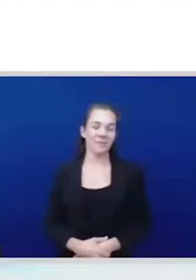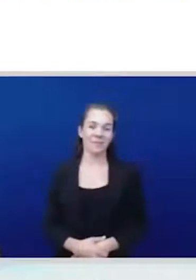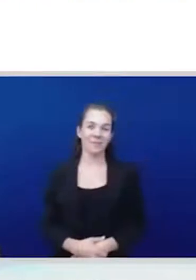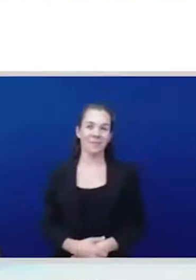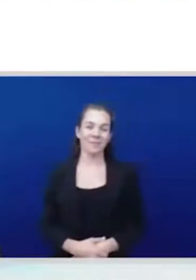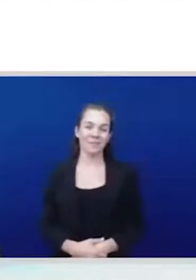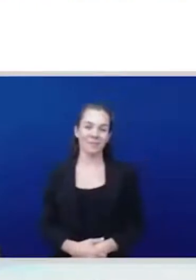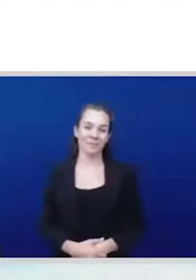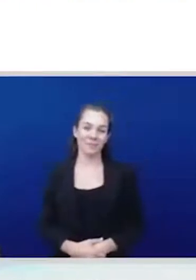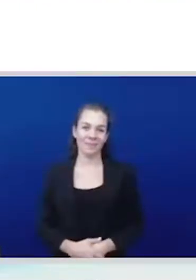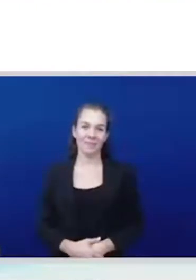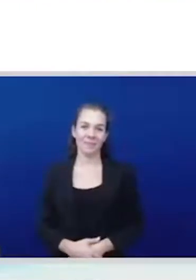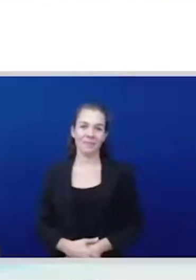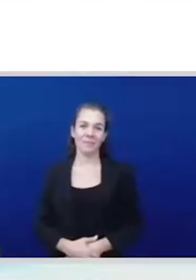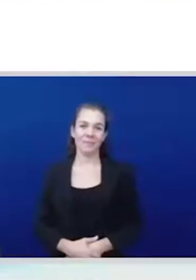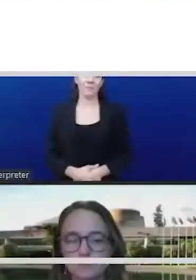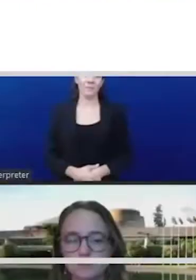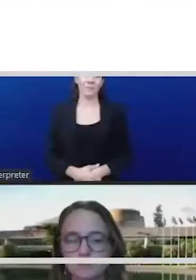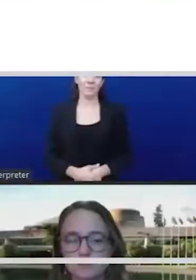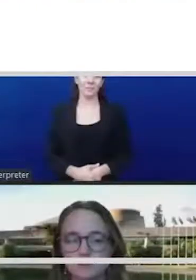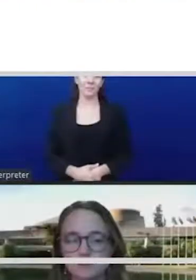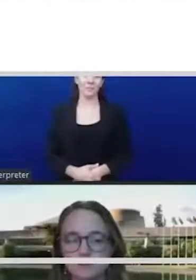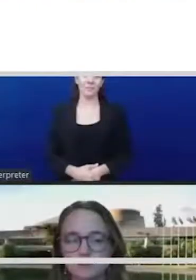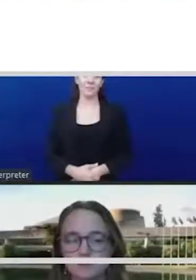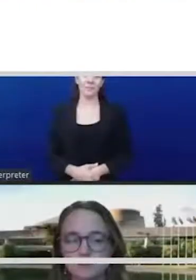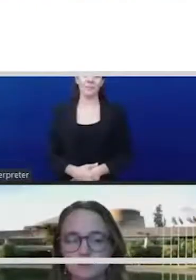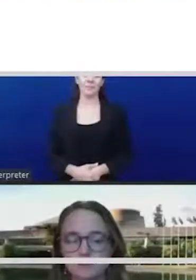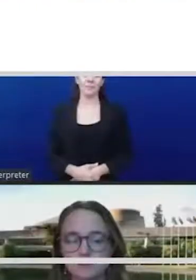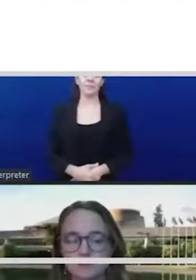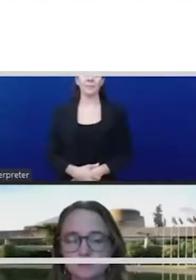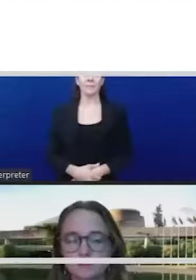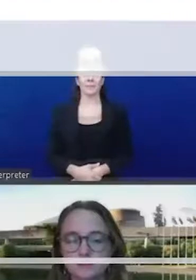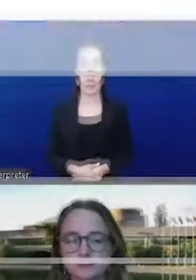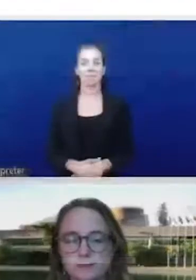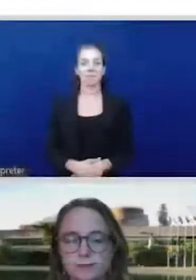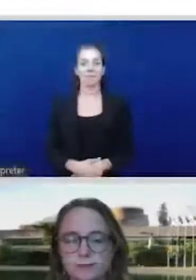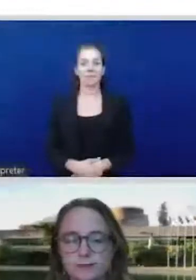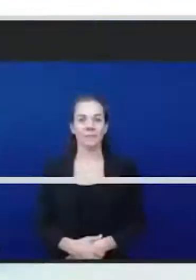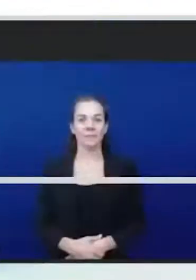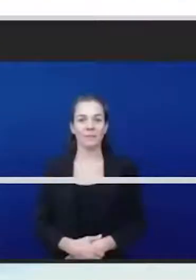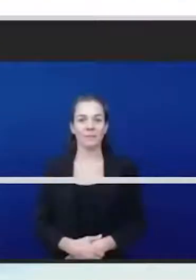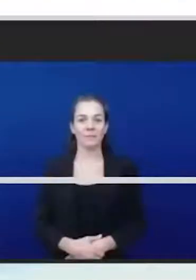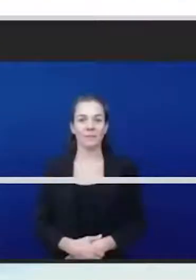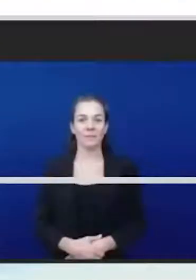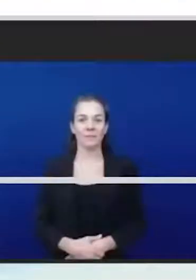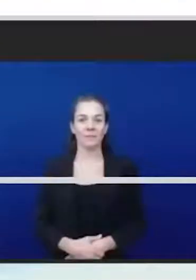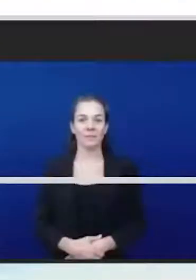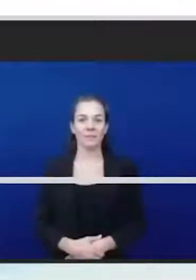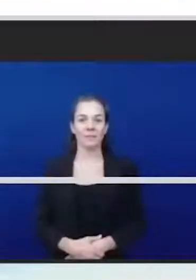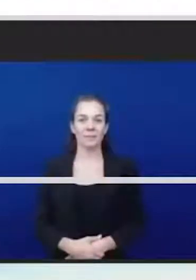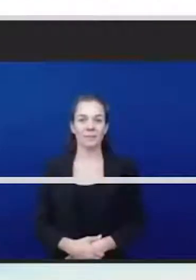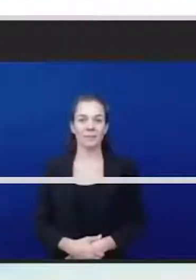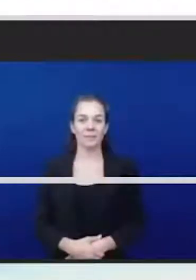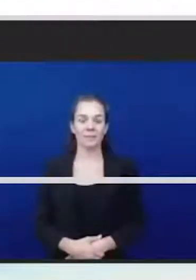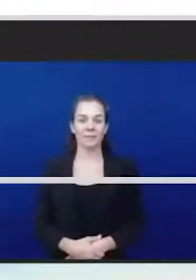This is a panel entitled the crisis of economic and global development models and their impact on women and girls and we